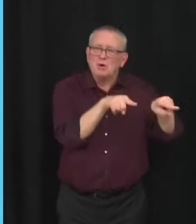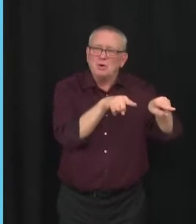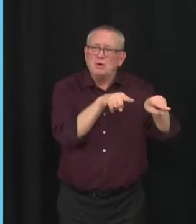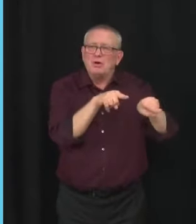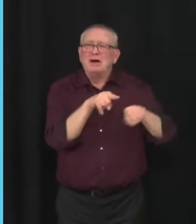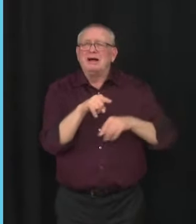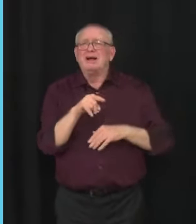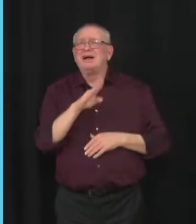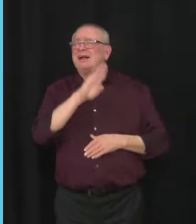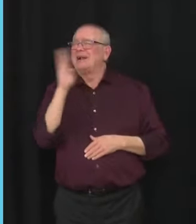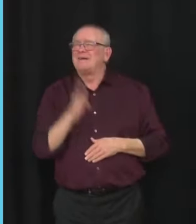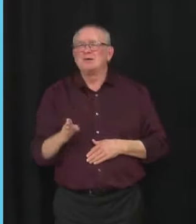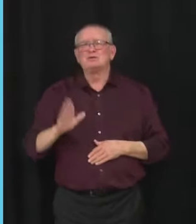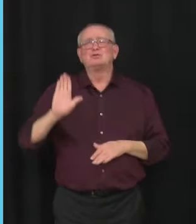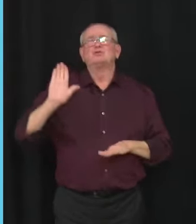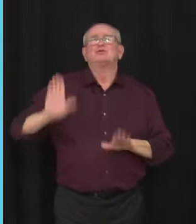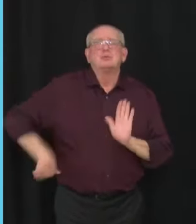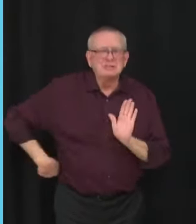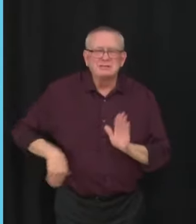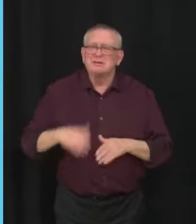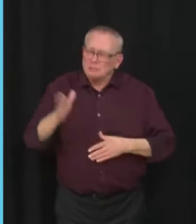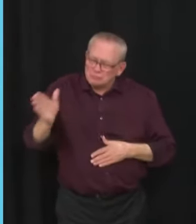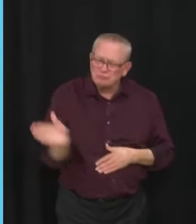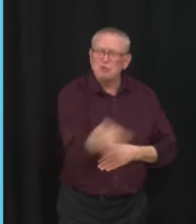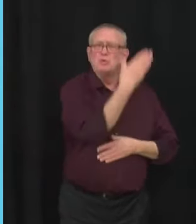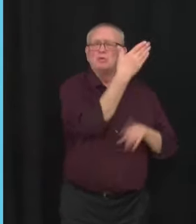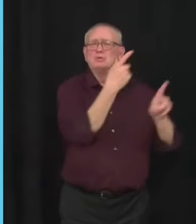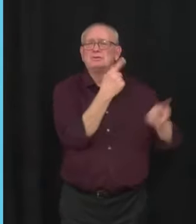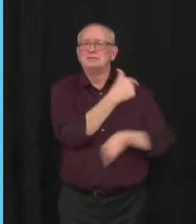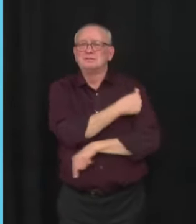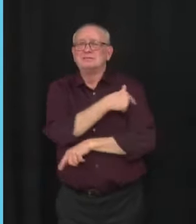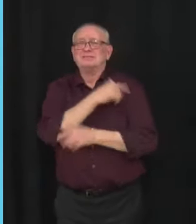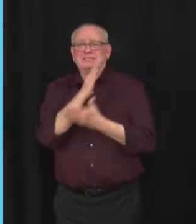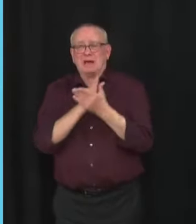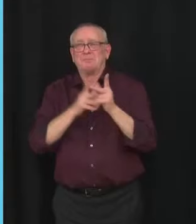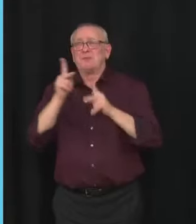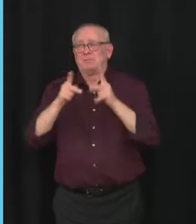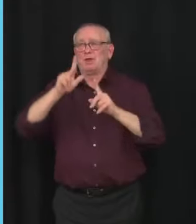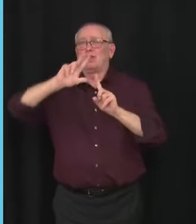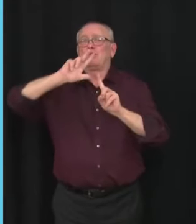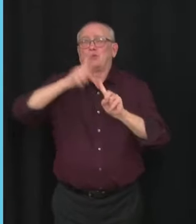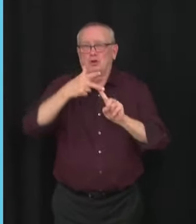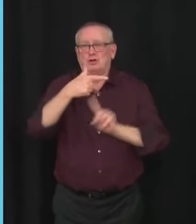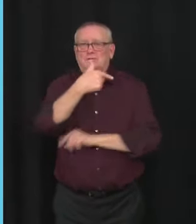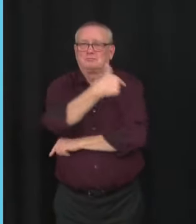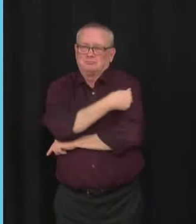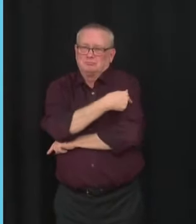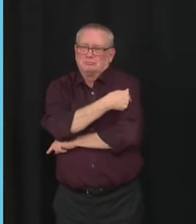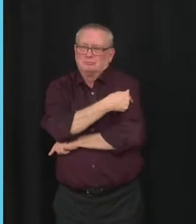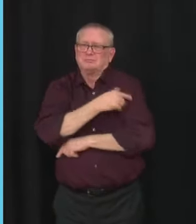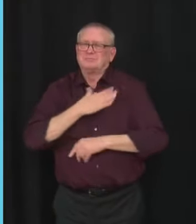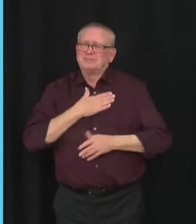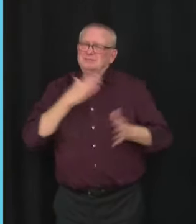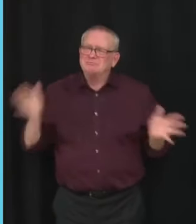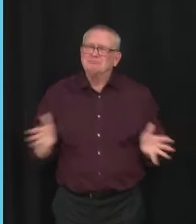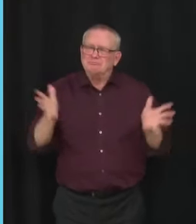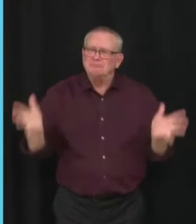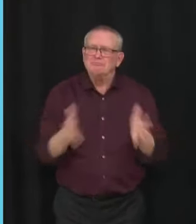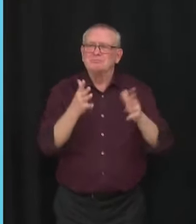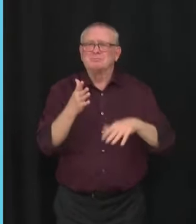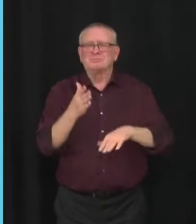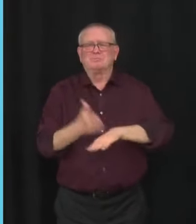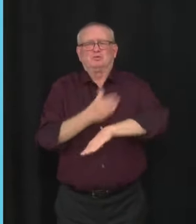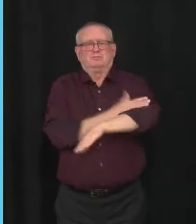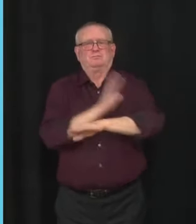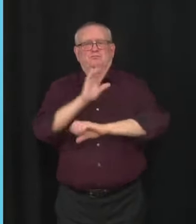And if you're eligible for a third dose, a booster shot, get it as soon as possible so you can have increased protection against